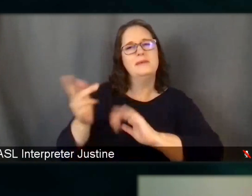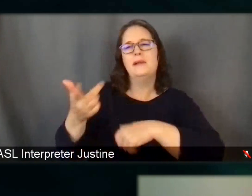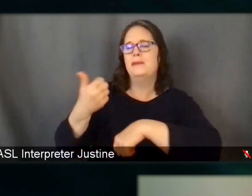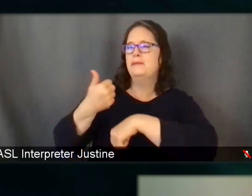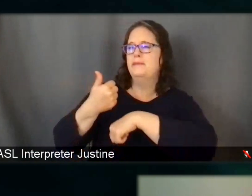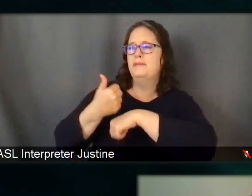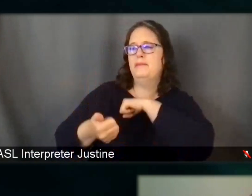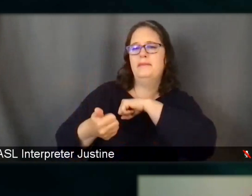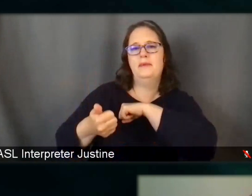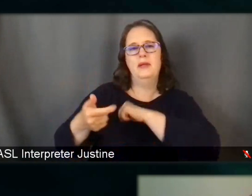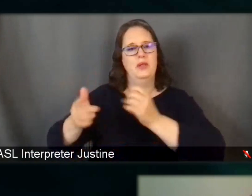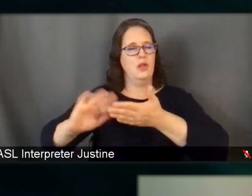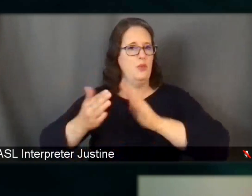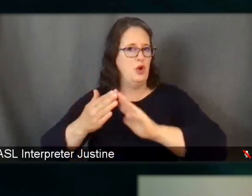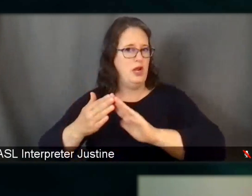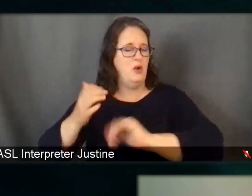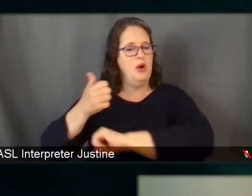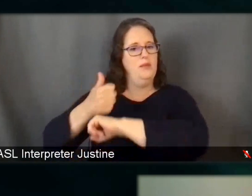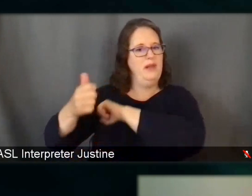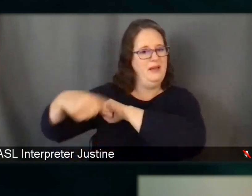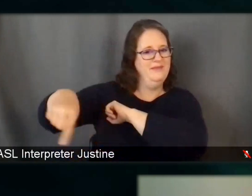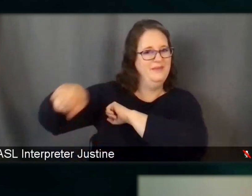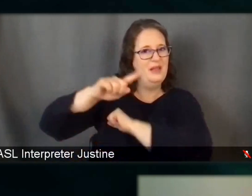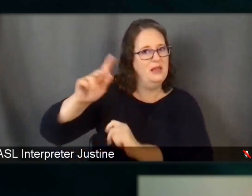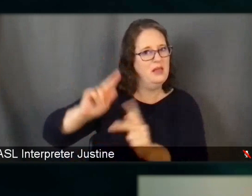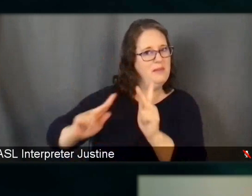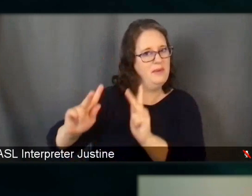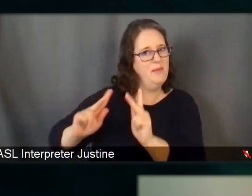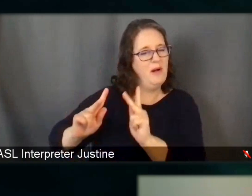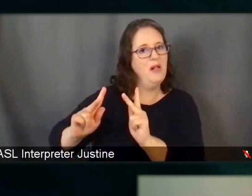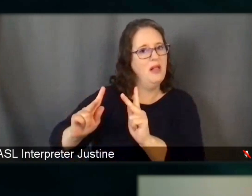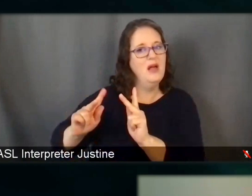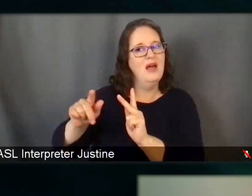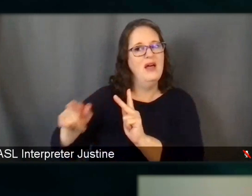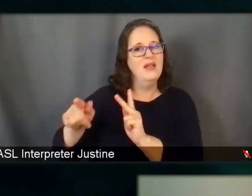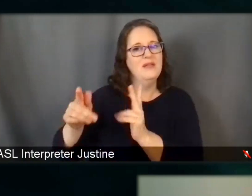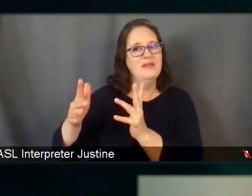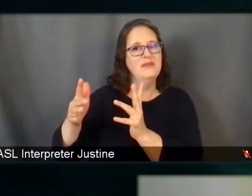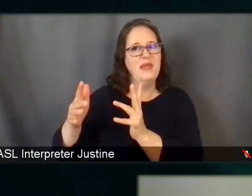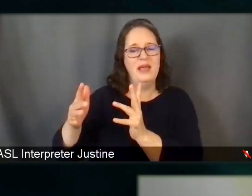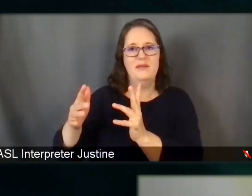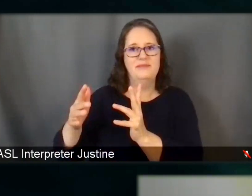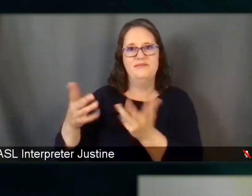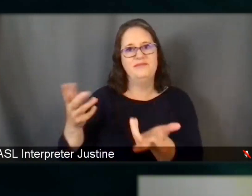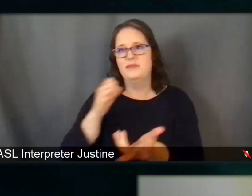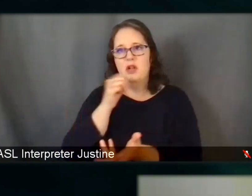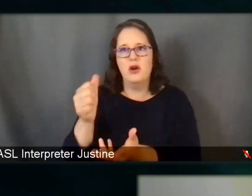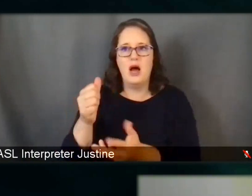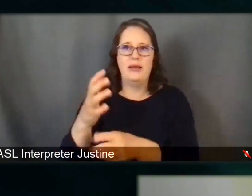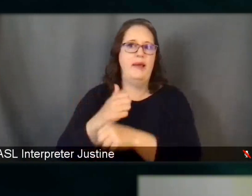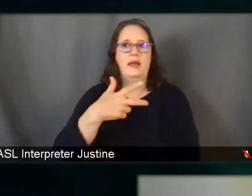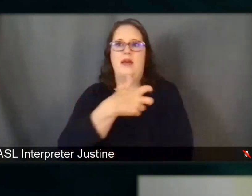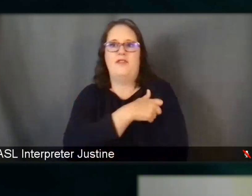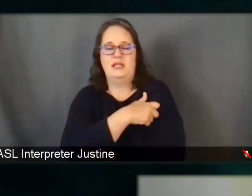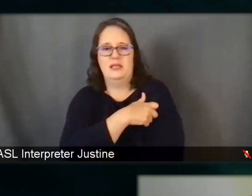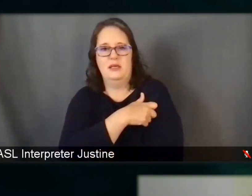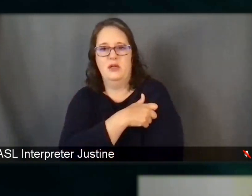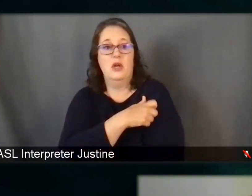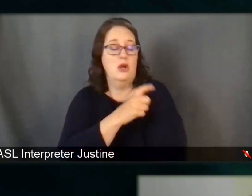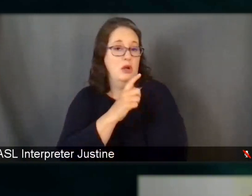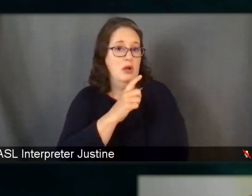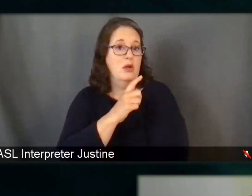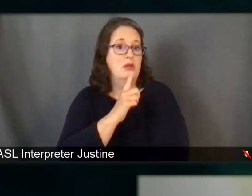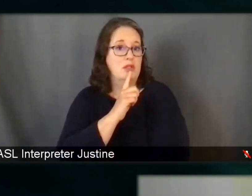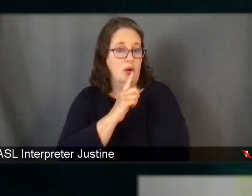community or the, or the people that we're seeking to get vaccinated. And really the problem isn't with these individuals. The